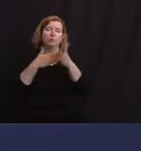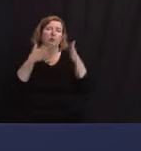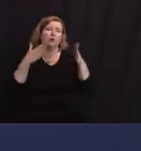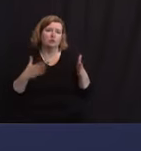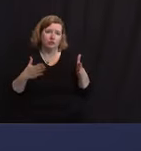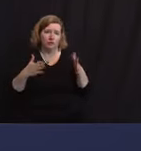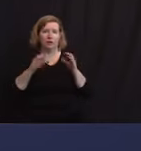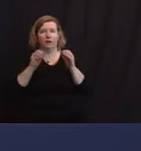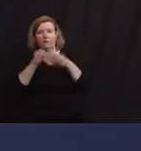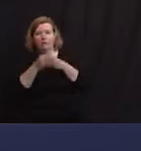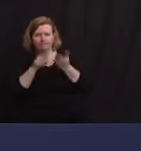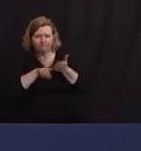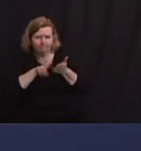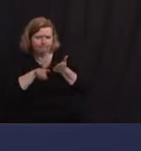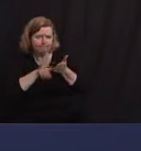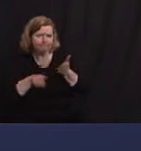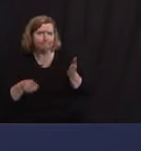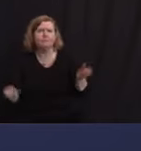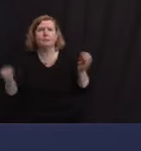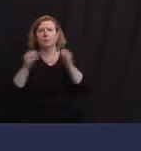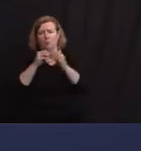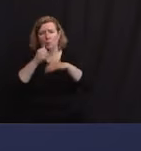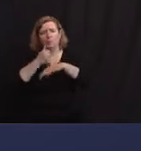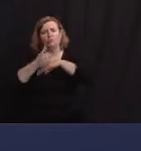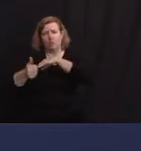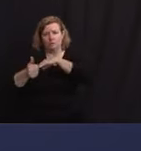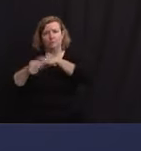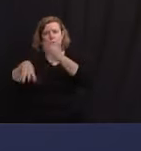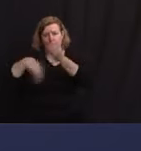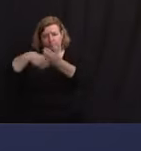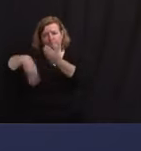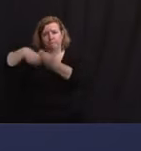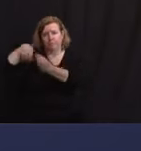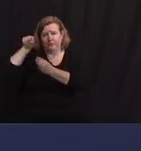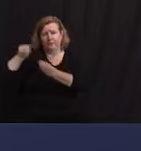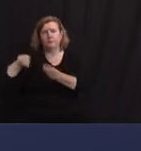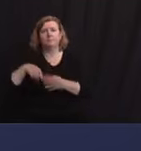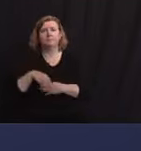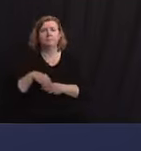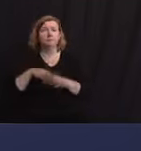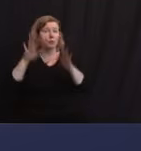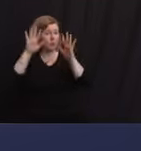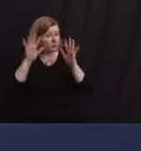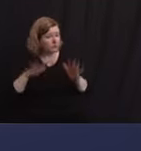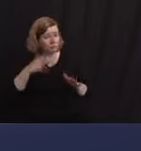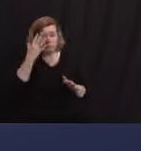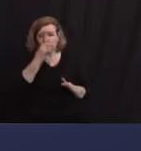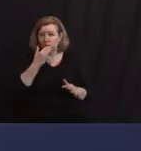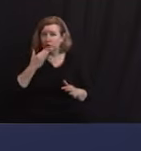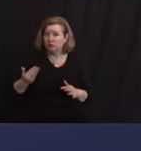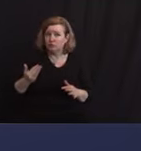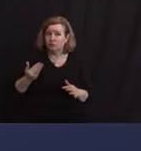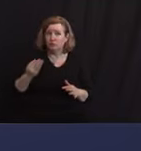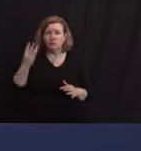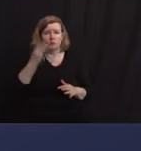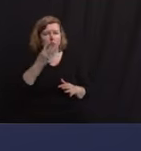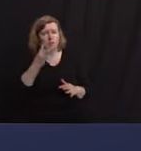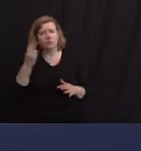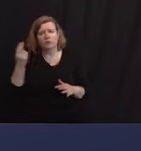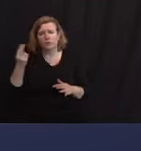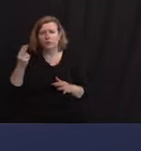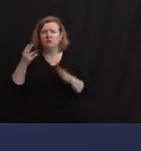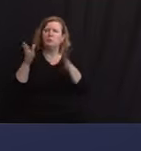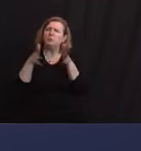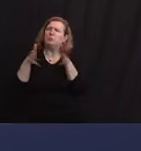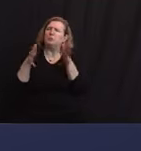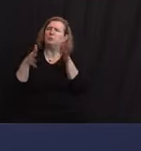addition to the EO complaint. To your point, Gov, weather is pretty decent. Might be a little windy Wednesday and Thursday, but we're keeping an eye on